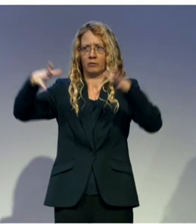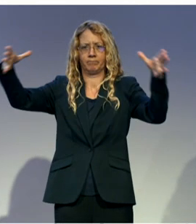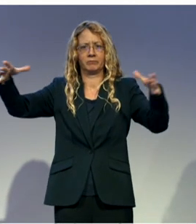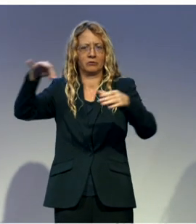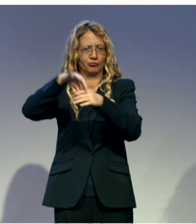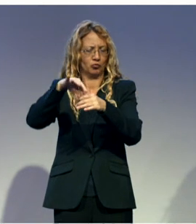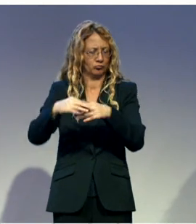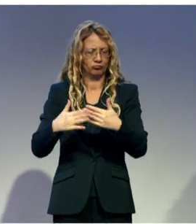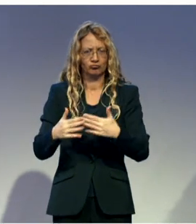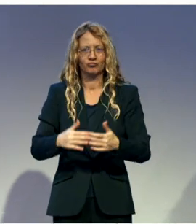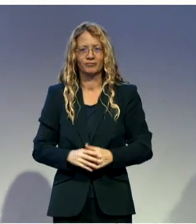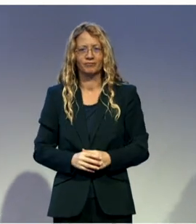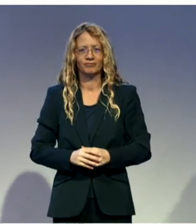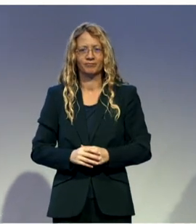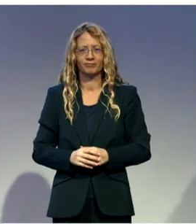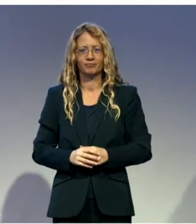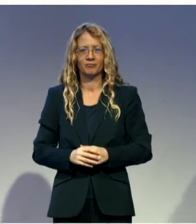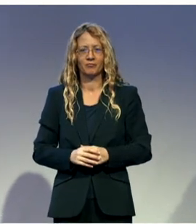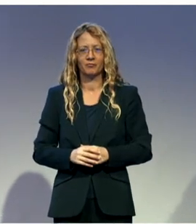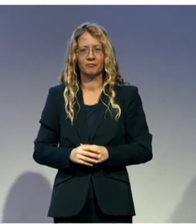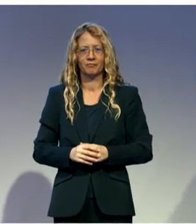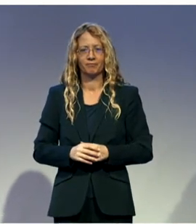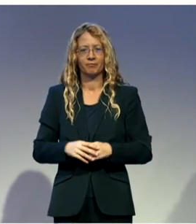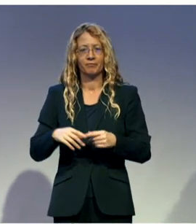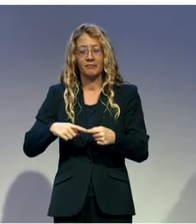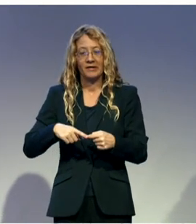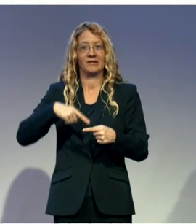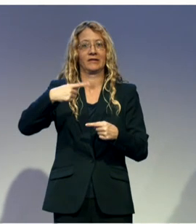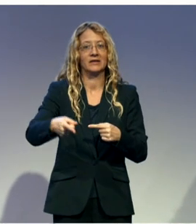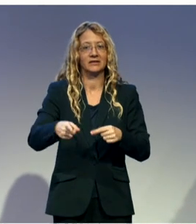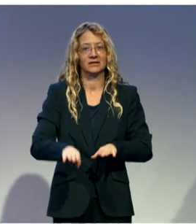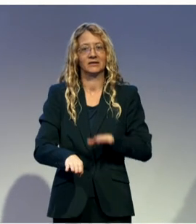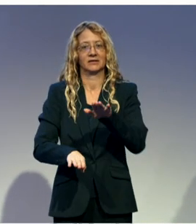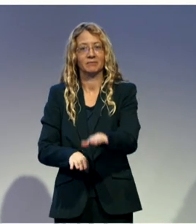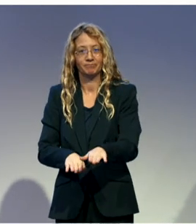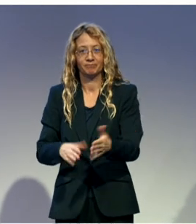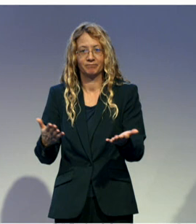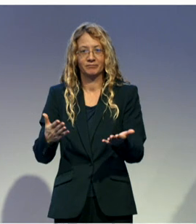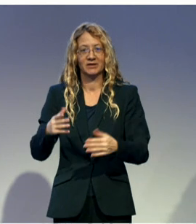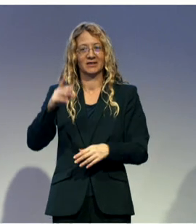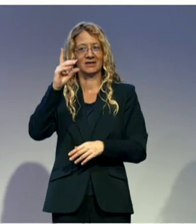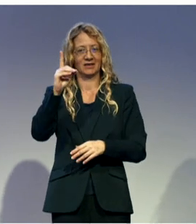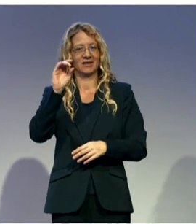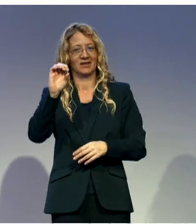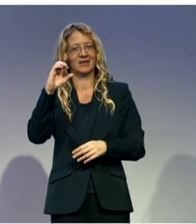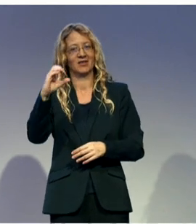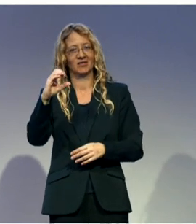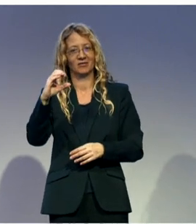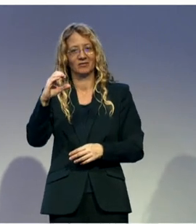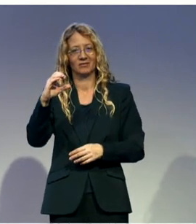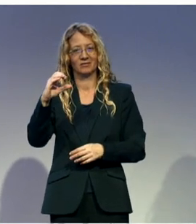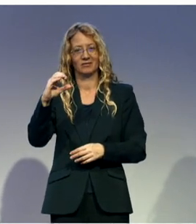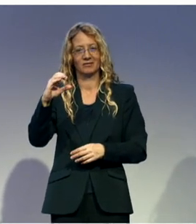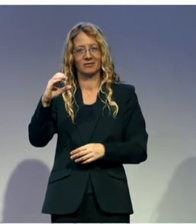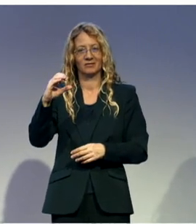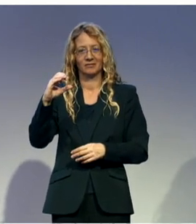The next step we would like to go further, I mean further